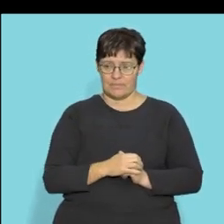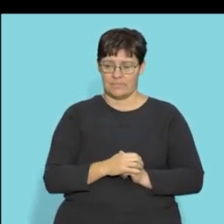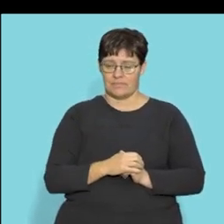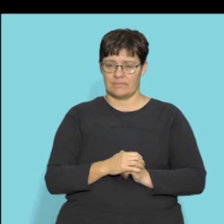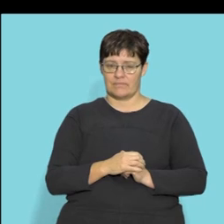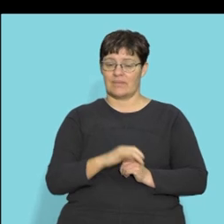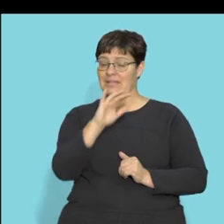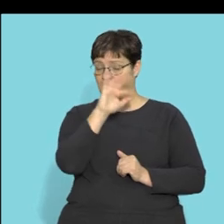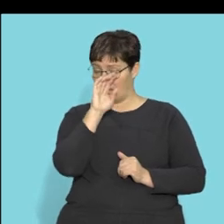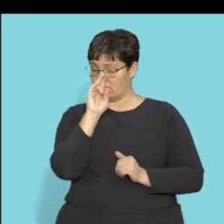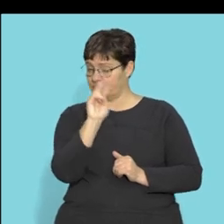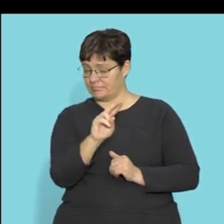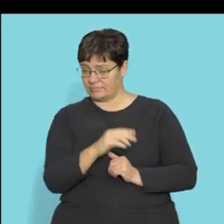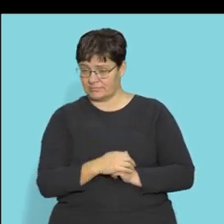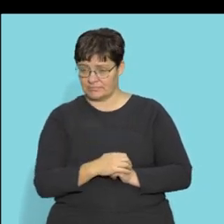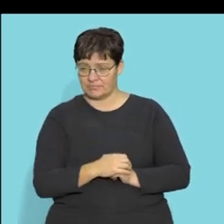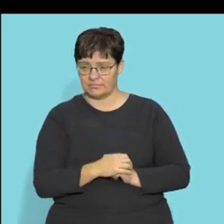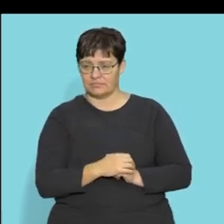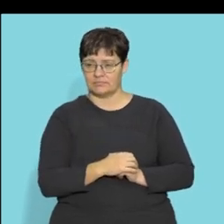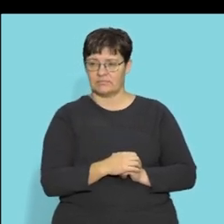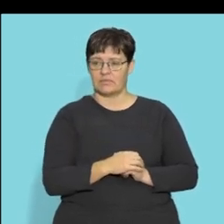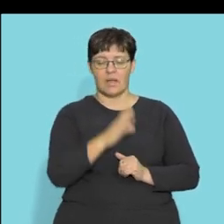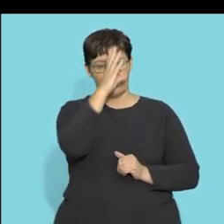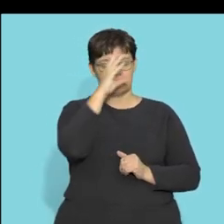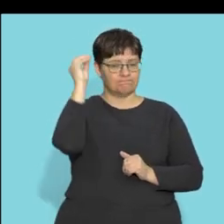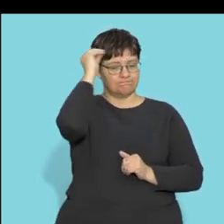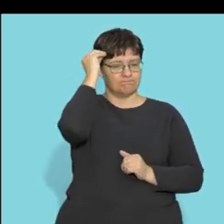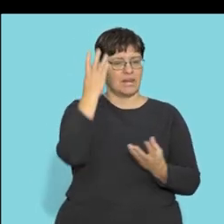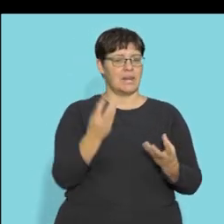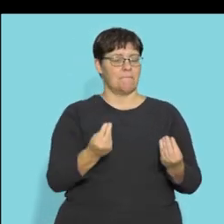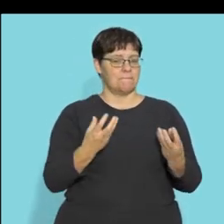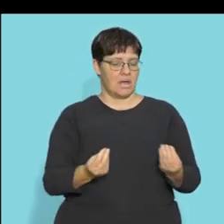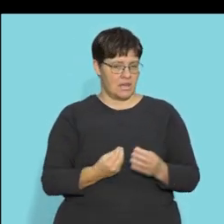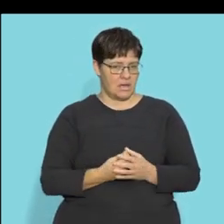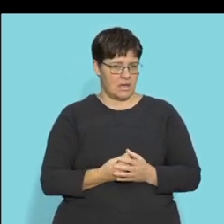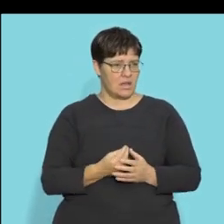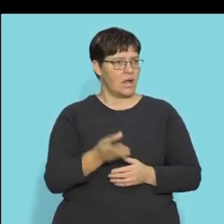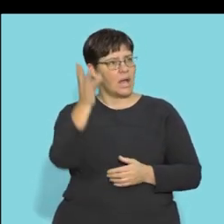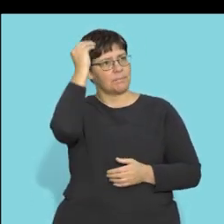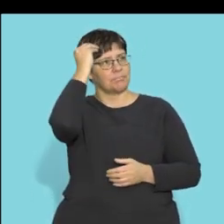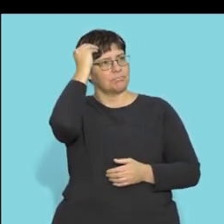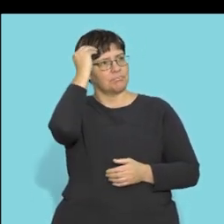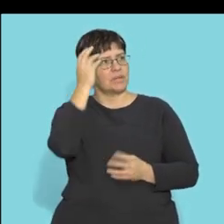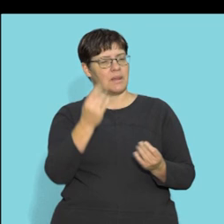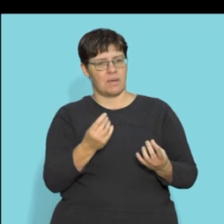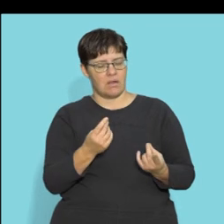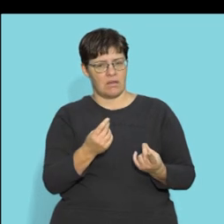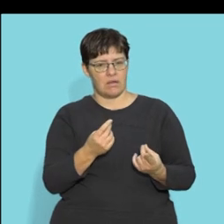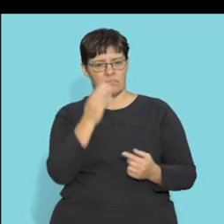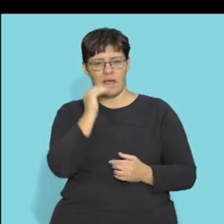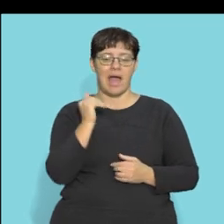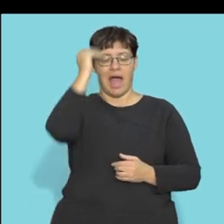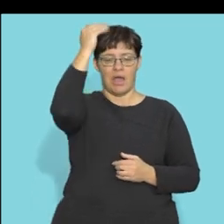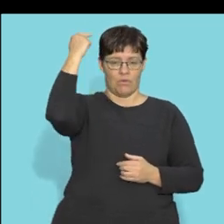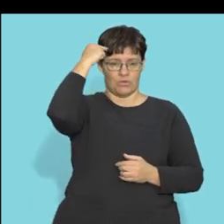watch your spelling there memorize a number how do we memorize a number we use